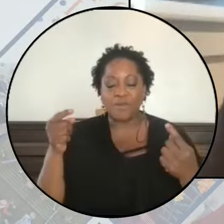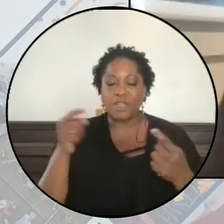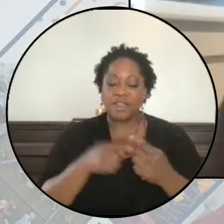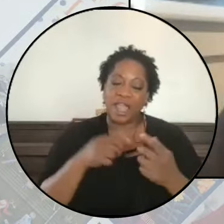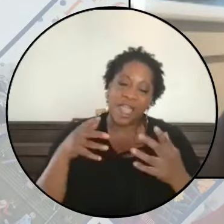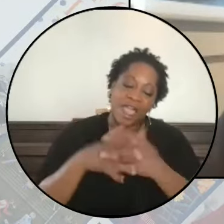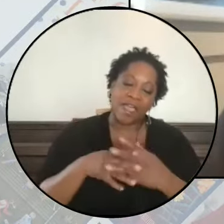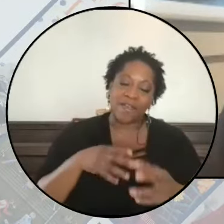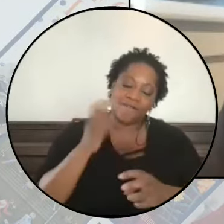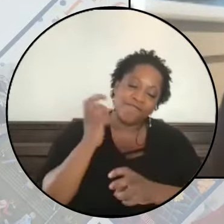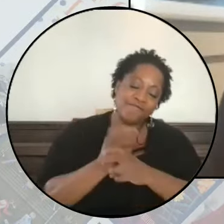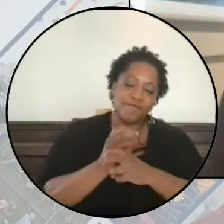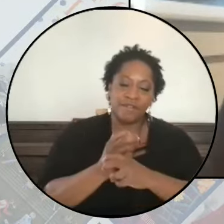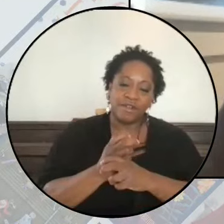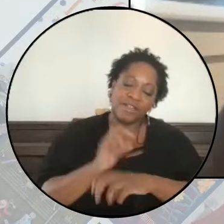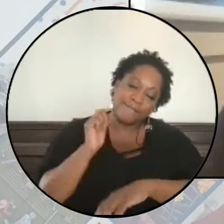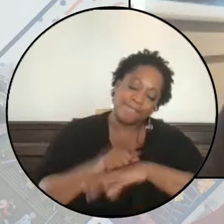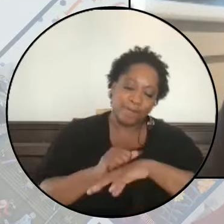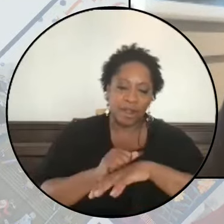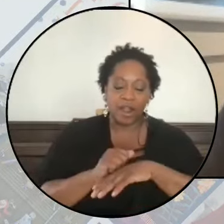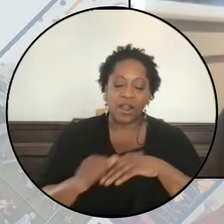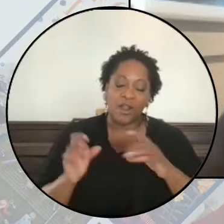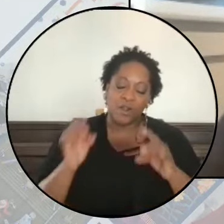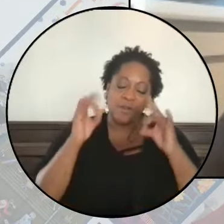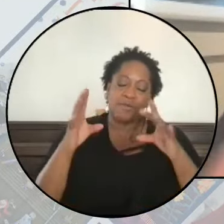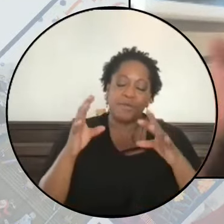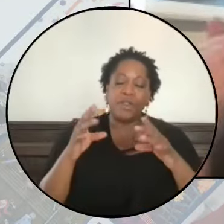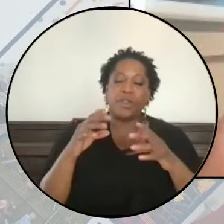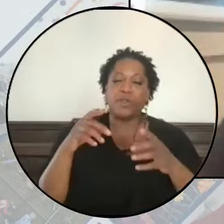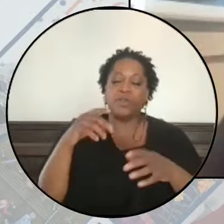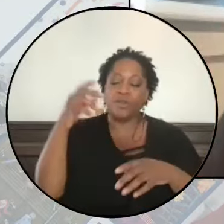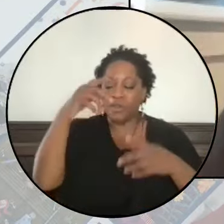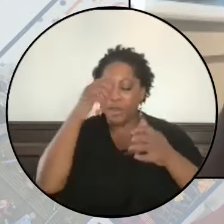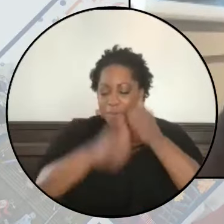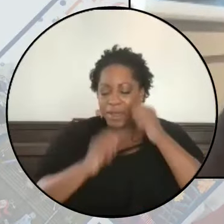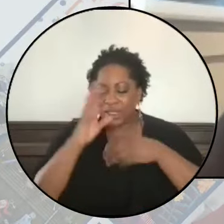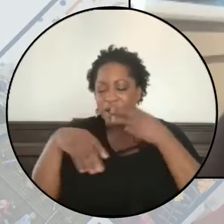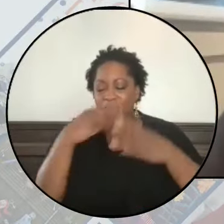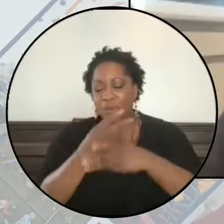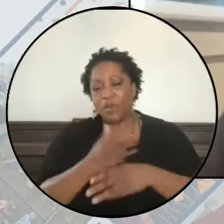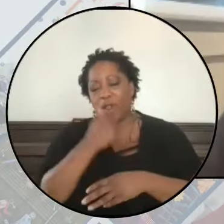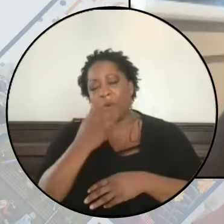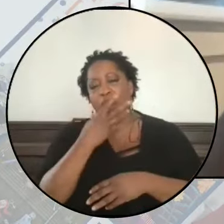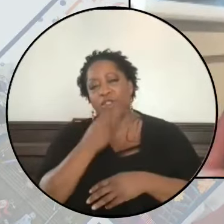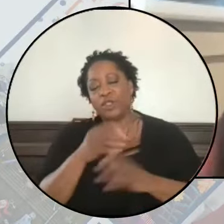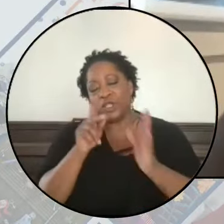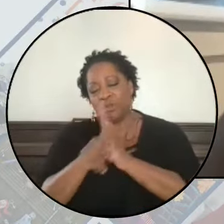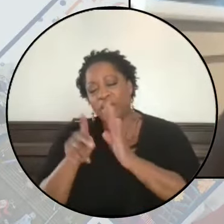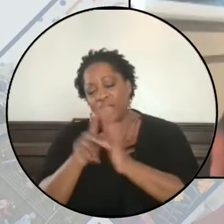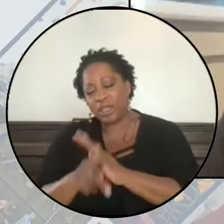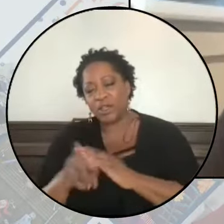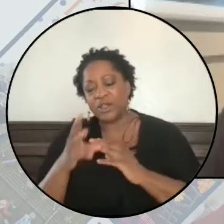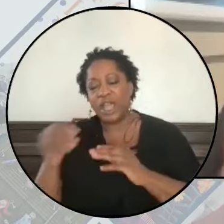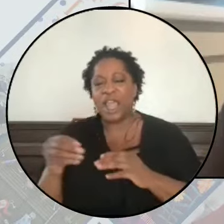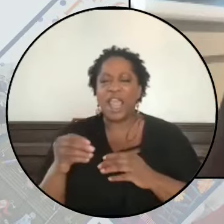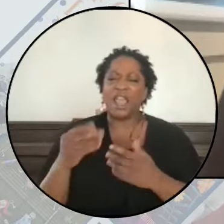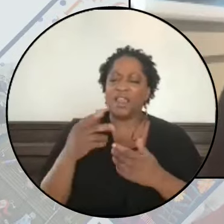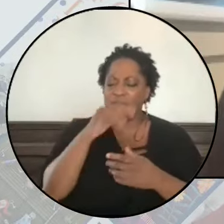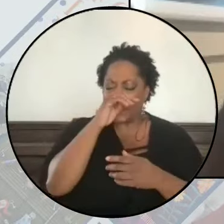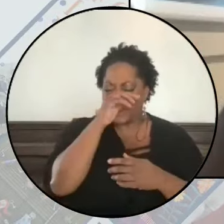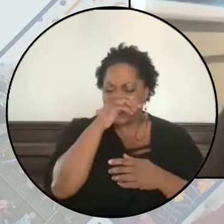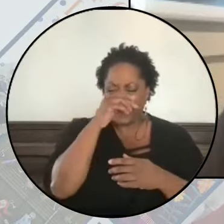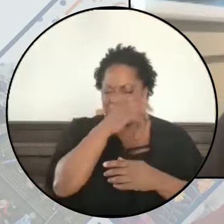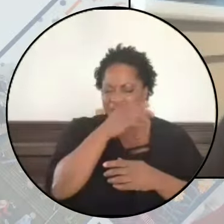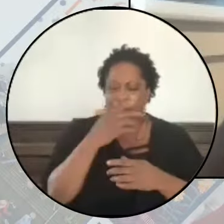the cruel aloneness of a world that watched Jews be slaughtered, and has chosen the false and failed promise of any kind of